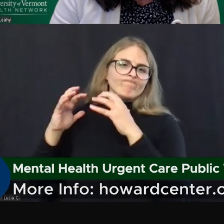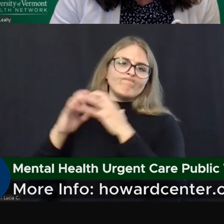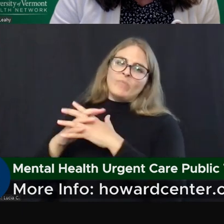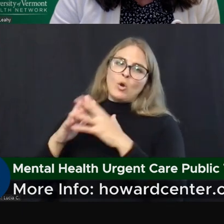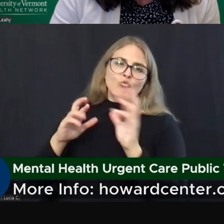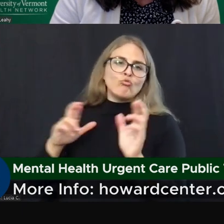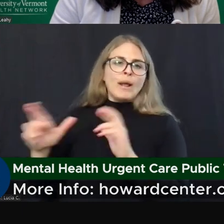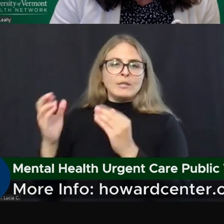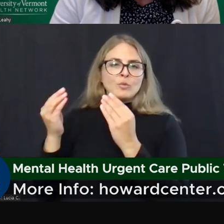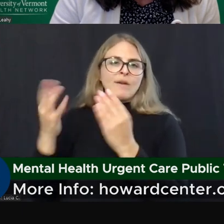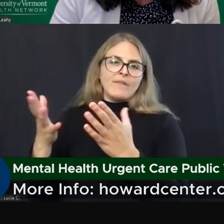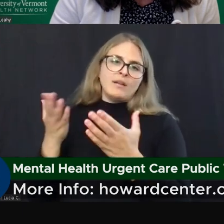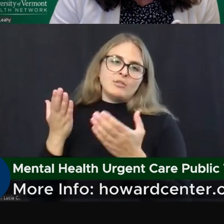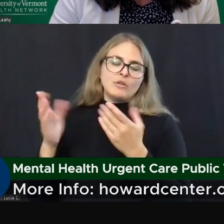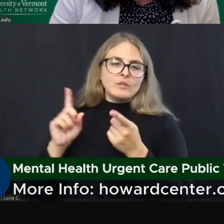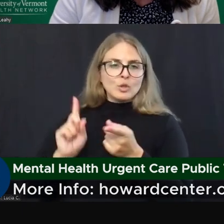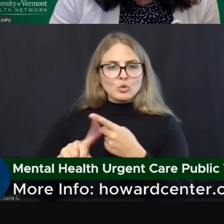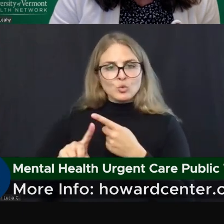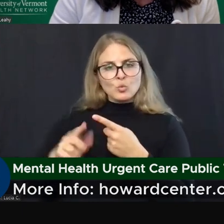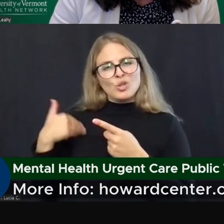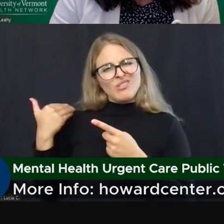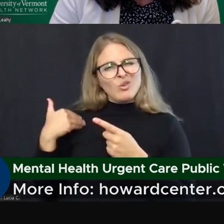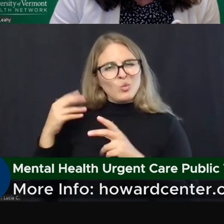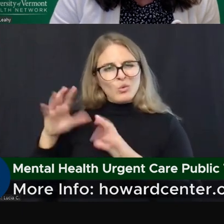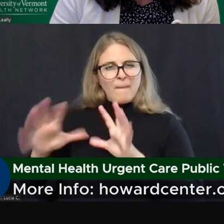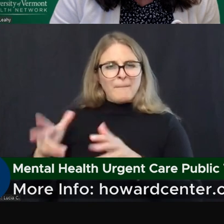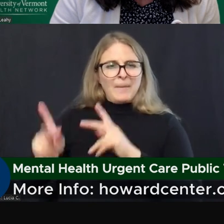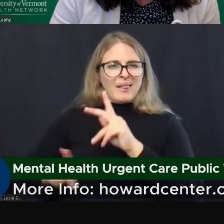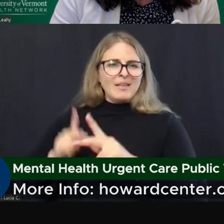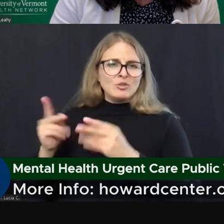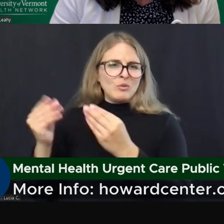population and to their families and to connect to other supports.